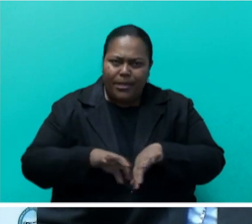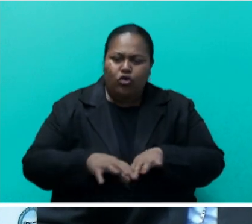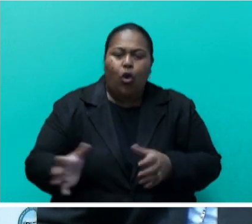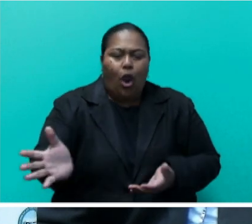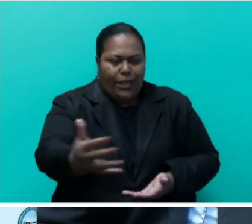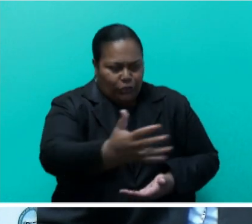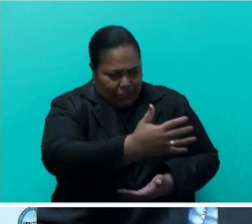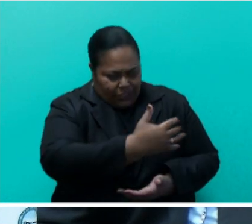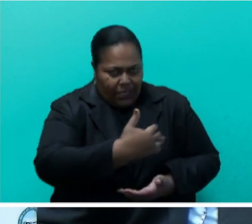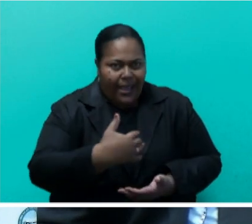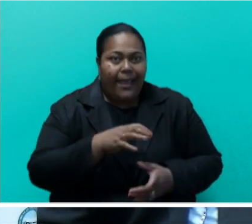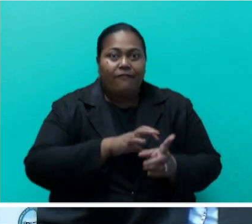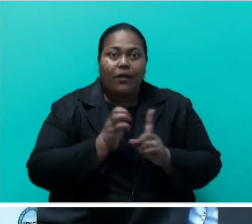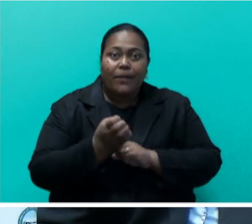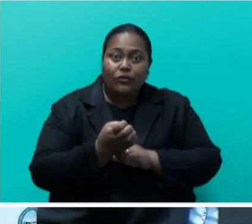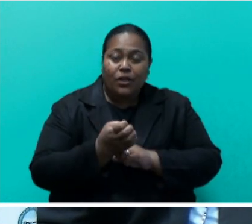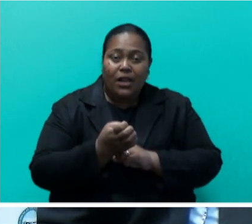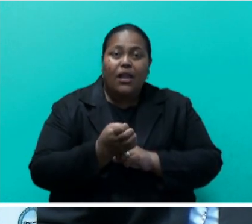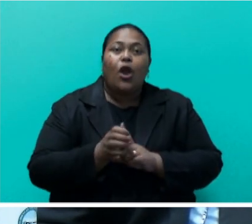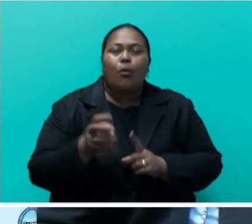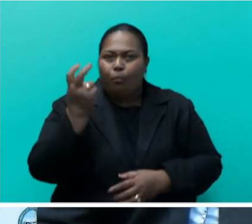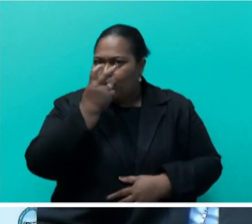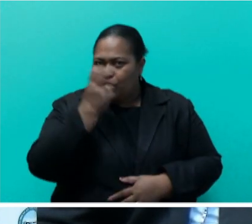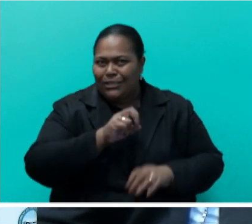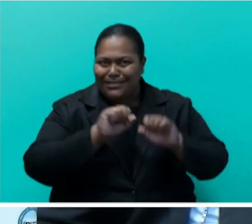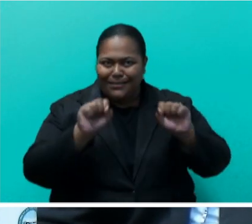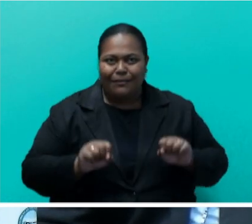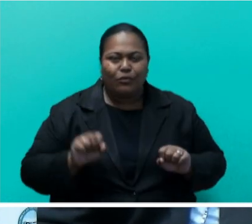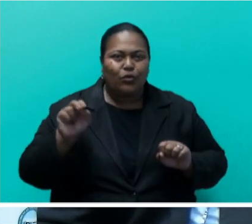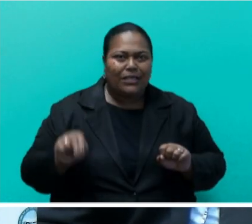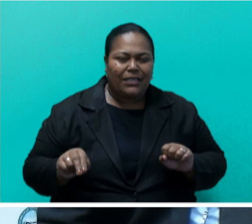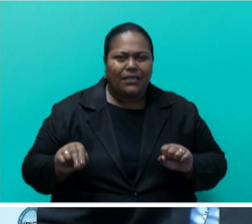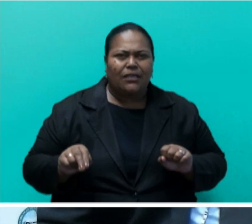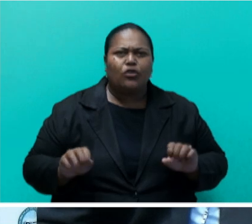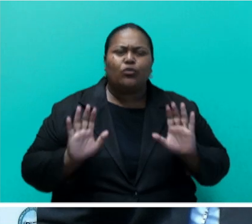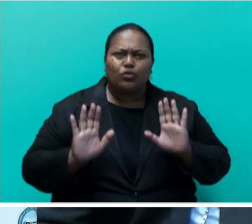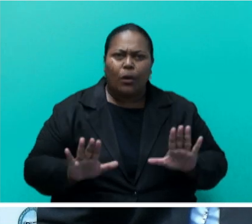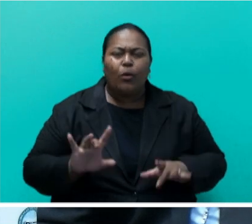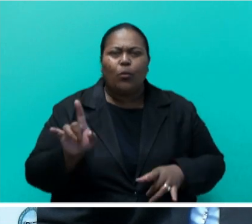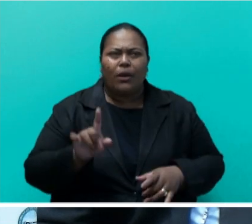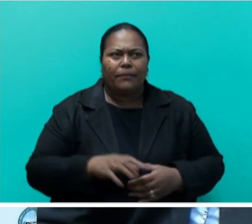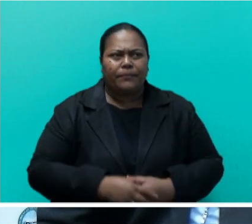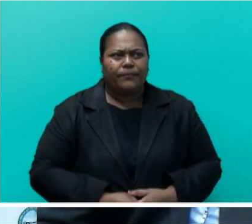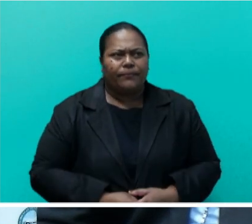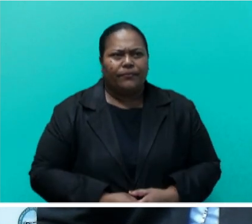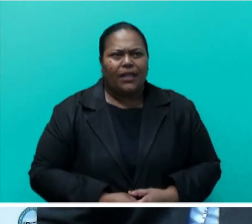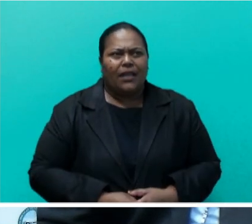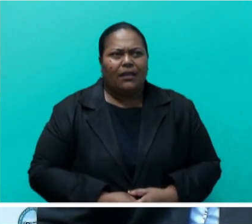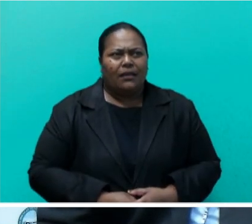and environmental monitoring systems, which are crucial to preventing the ecological damage